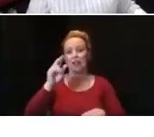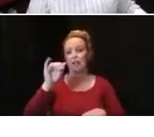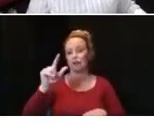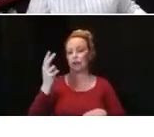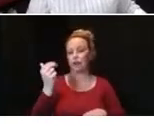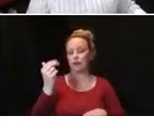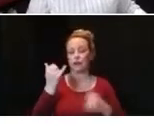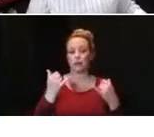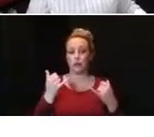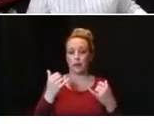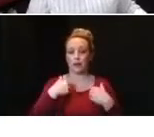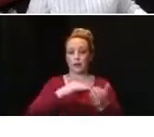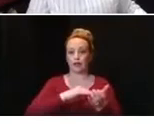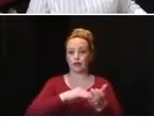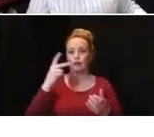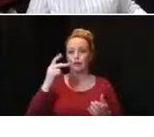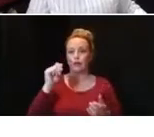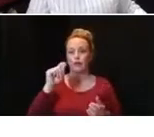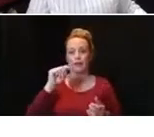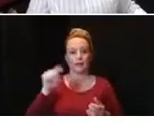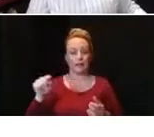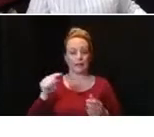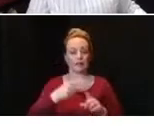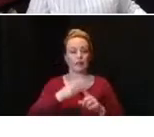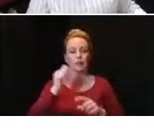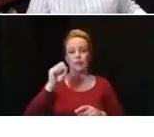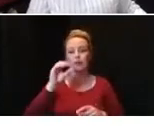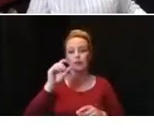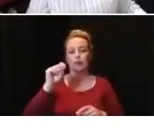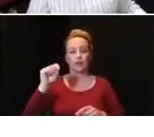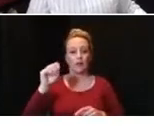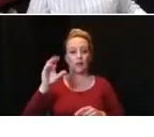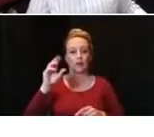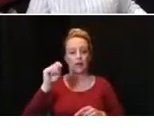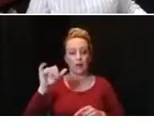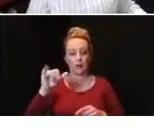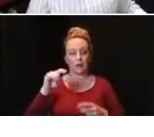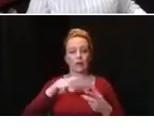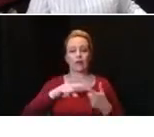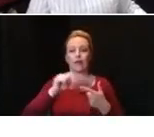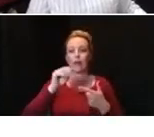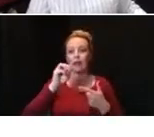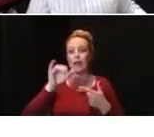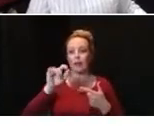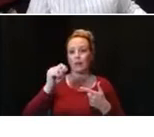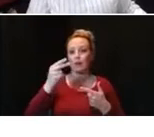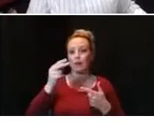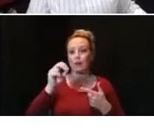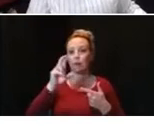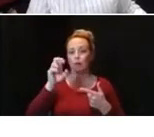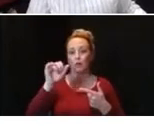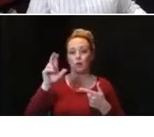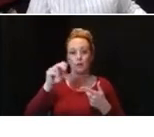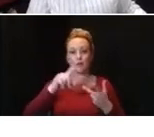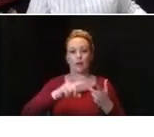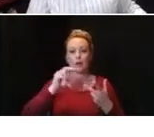have with us Dr. Kat from the Scott County Health Department, Amy Thorson from the Scott County Health Department, and Nita